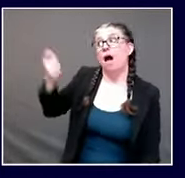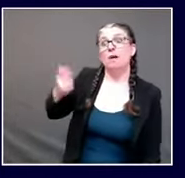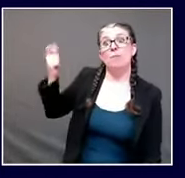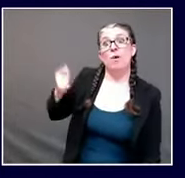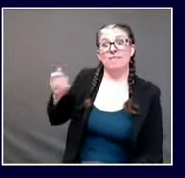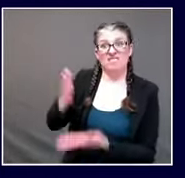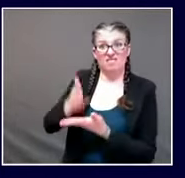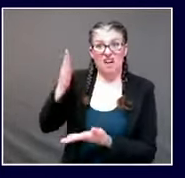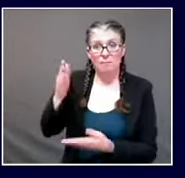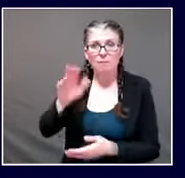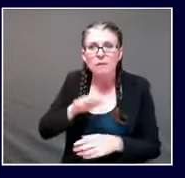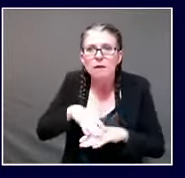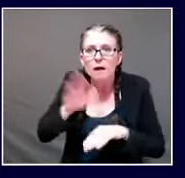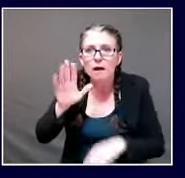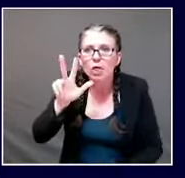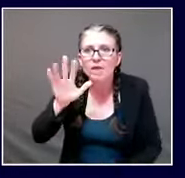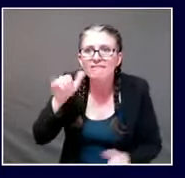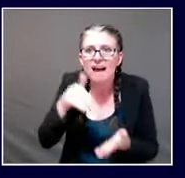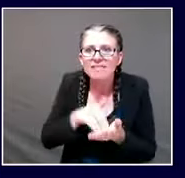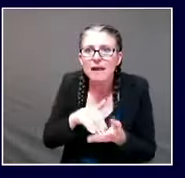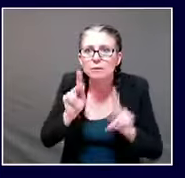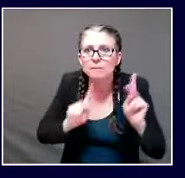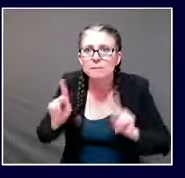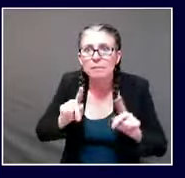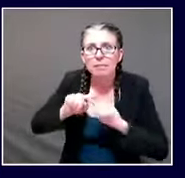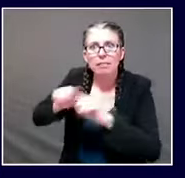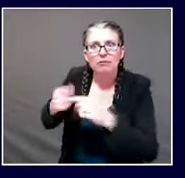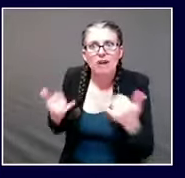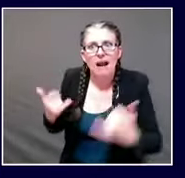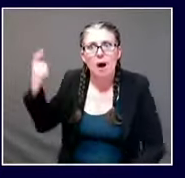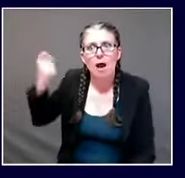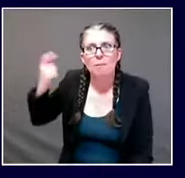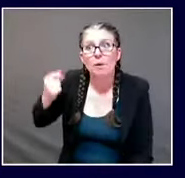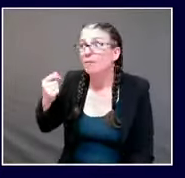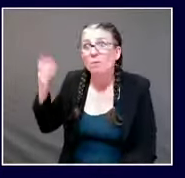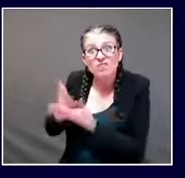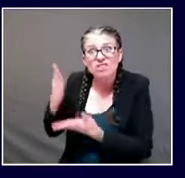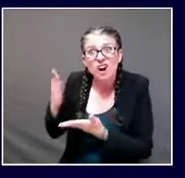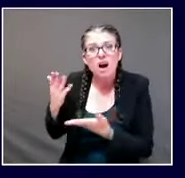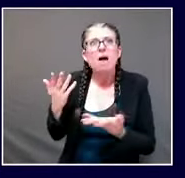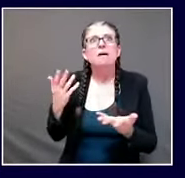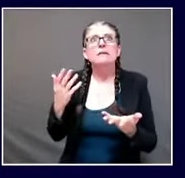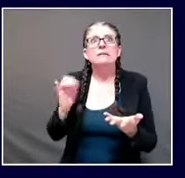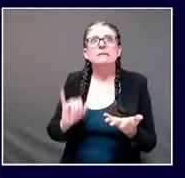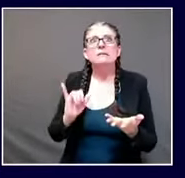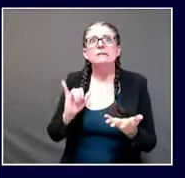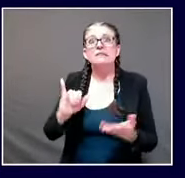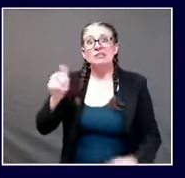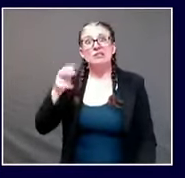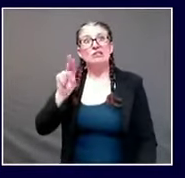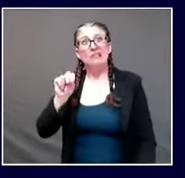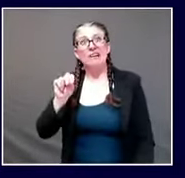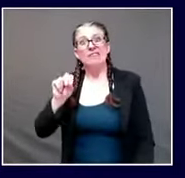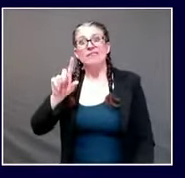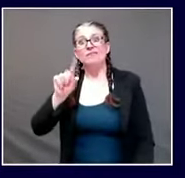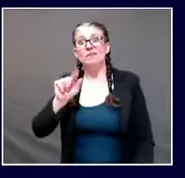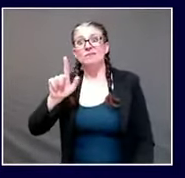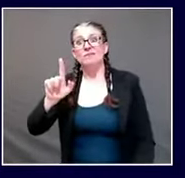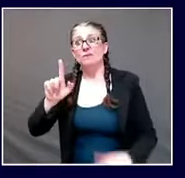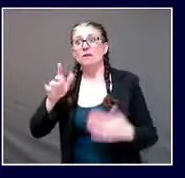snap benefits and rental assistance come january some of them um things are dire uh and the uh